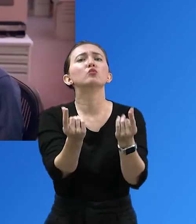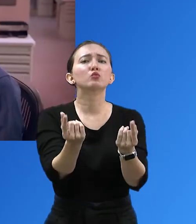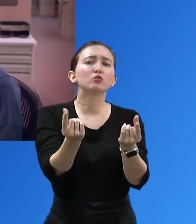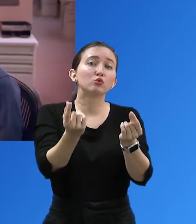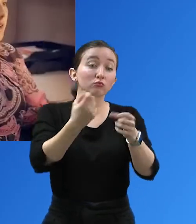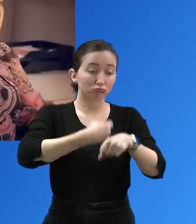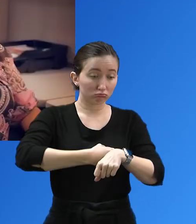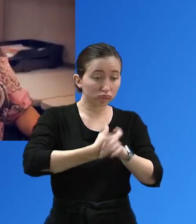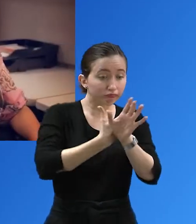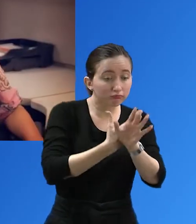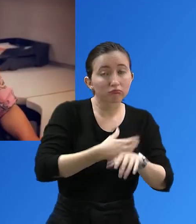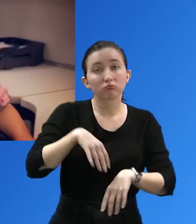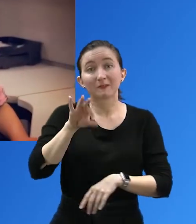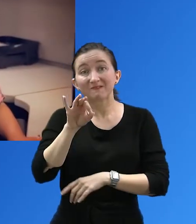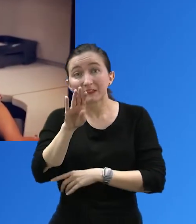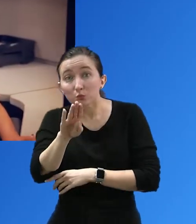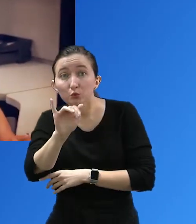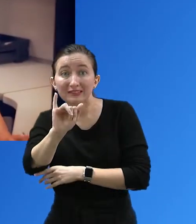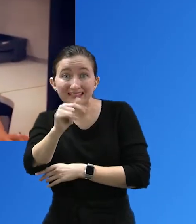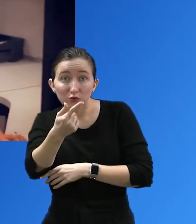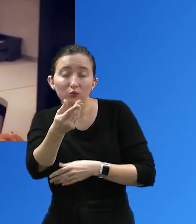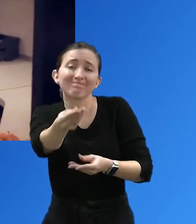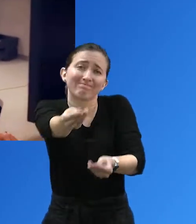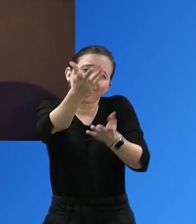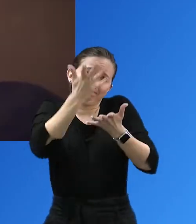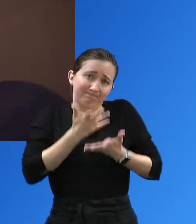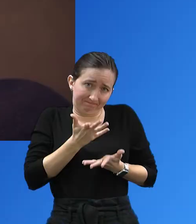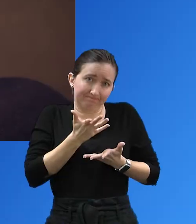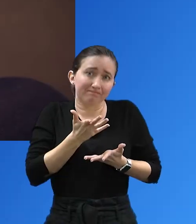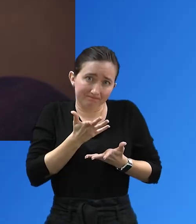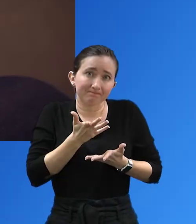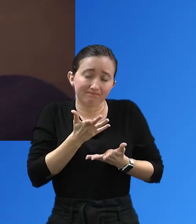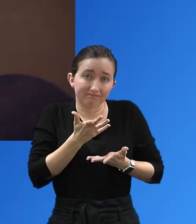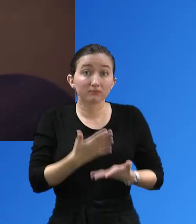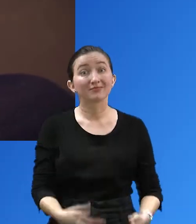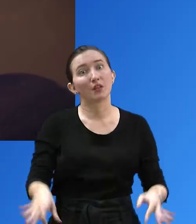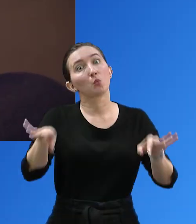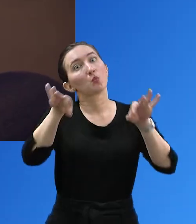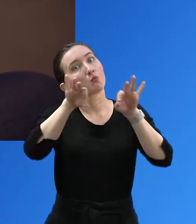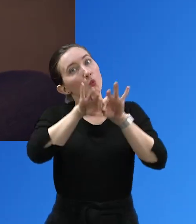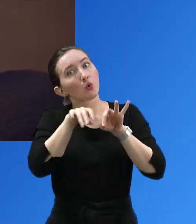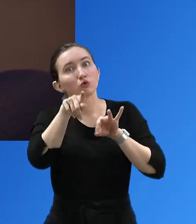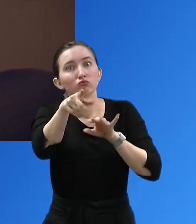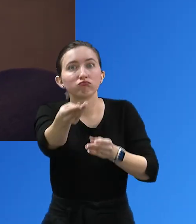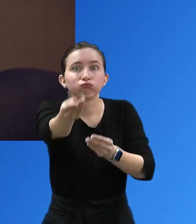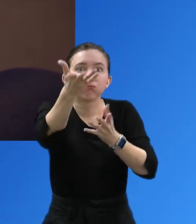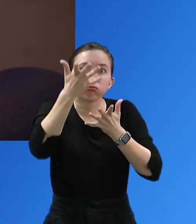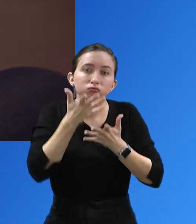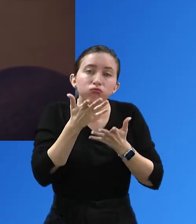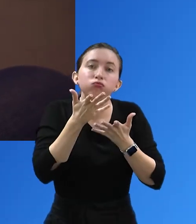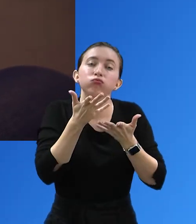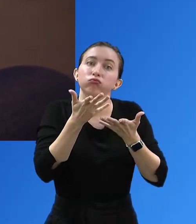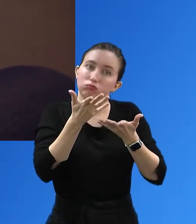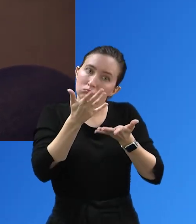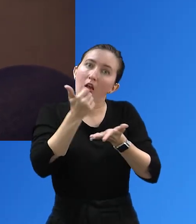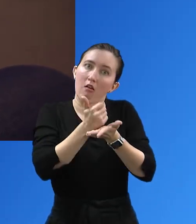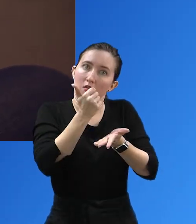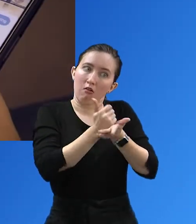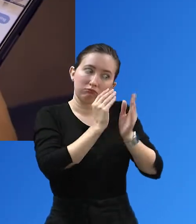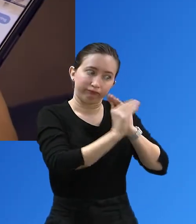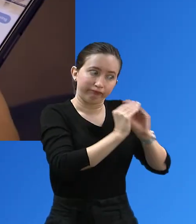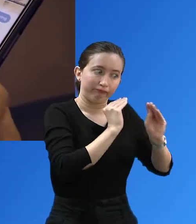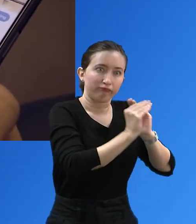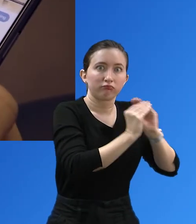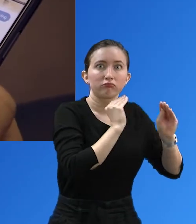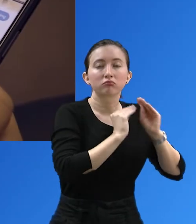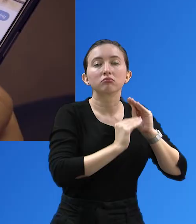come into our customer contact center and posts to our social media channels pop up. Customers reporting an outage are one of our most valuable